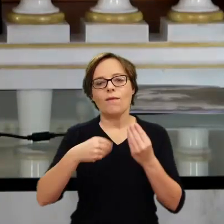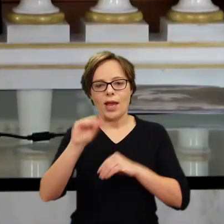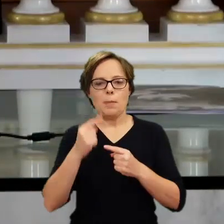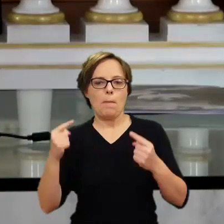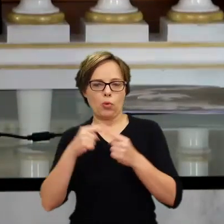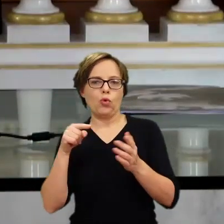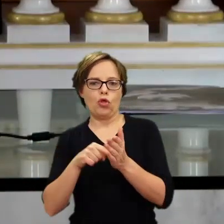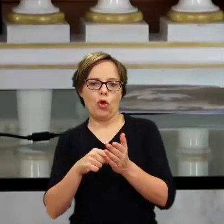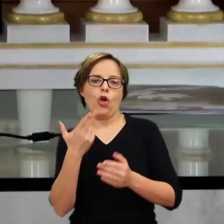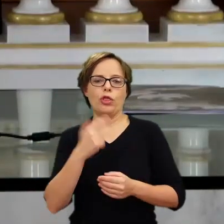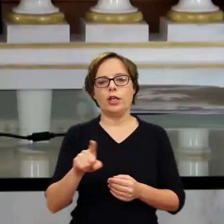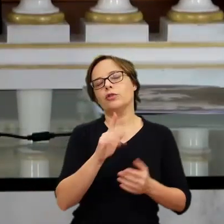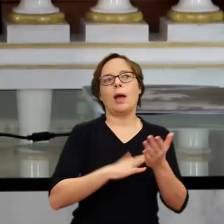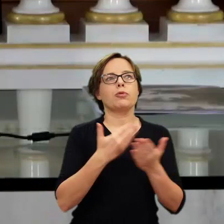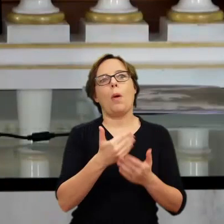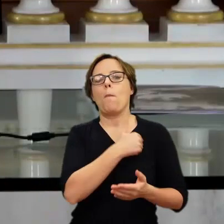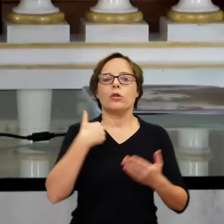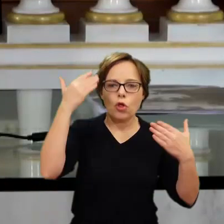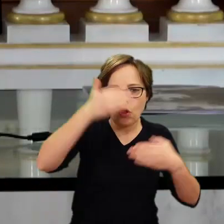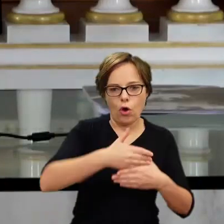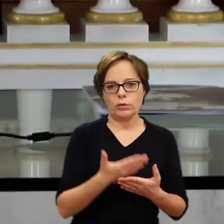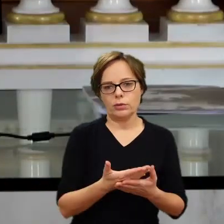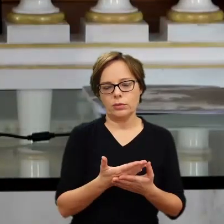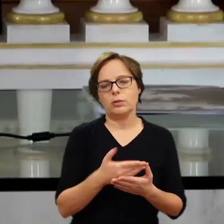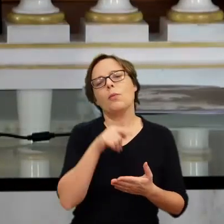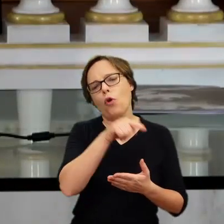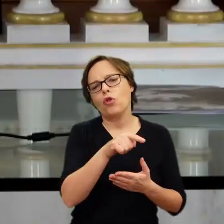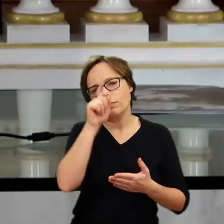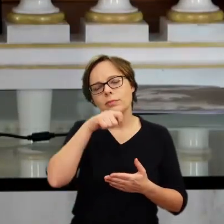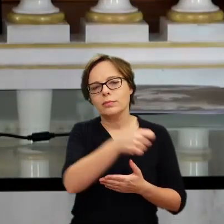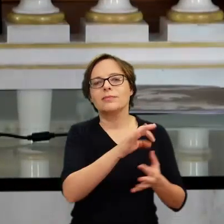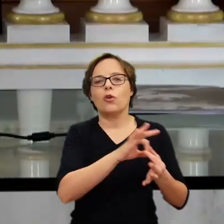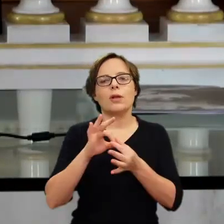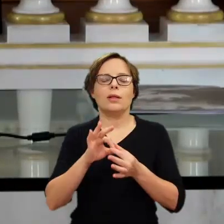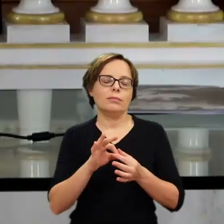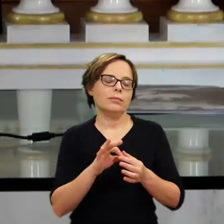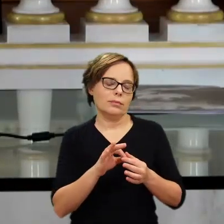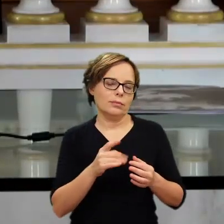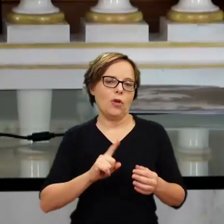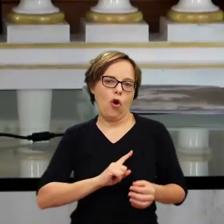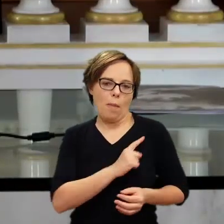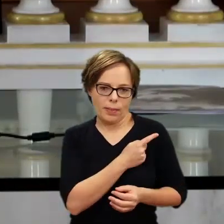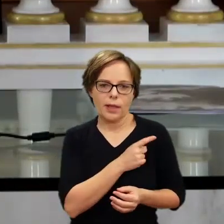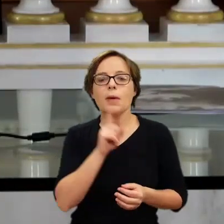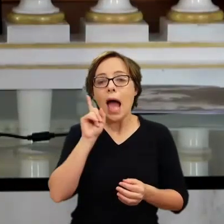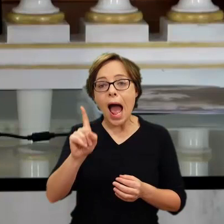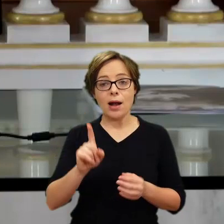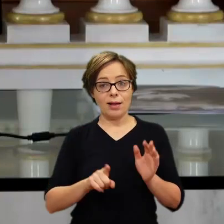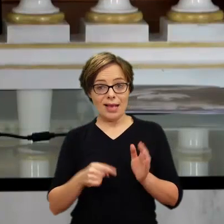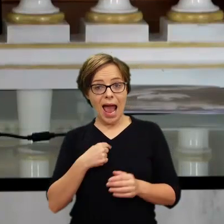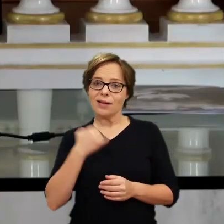idea of, you know, a Polish knight represented for romantic reasons. But I think, to me, it remains the Polish writer.